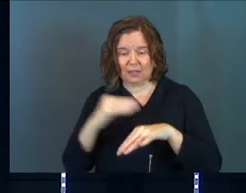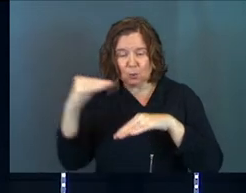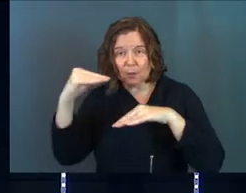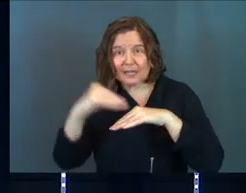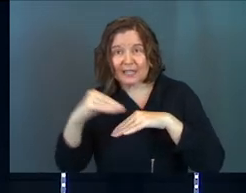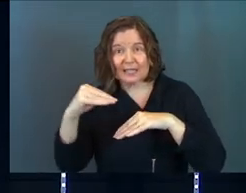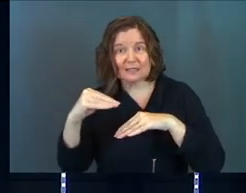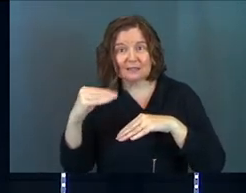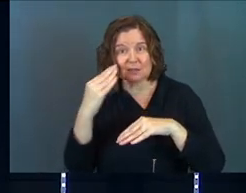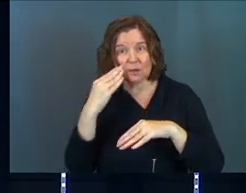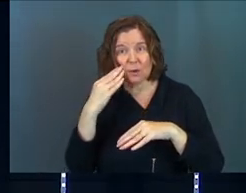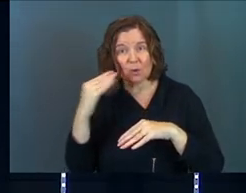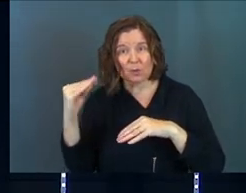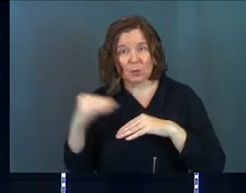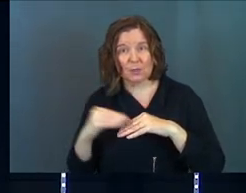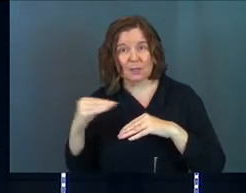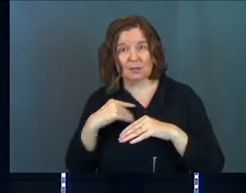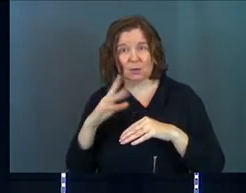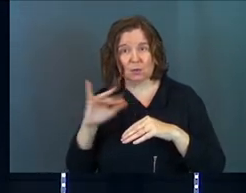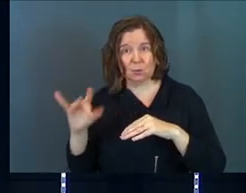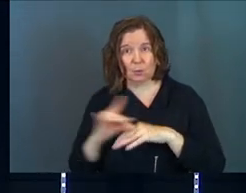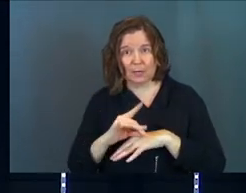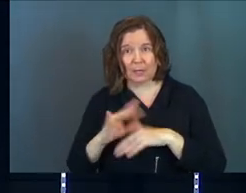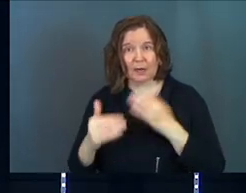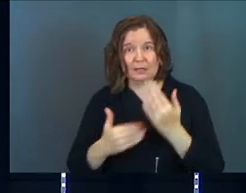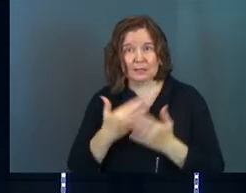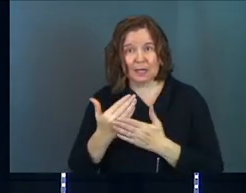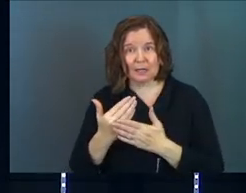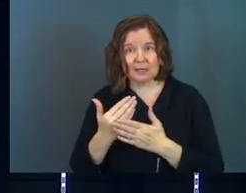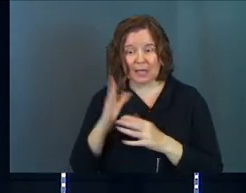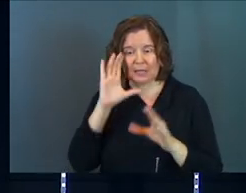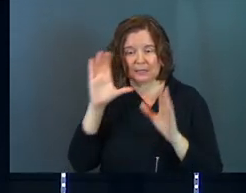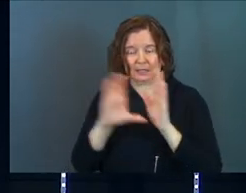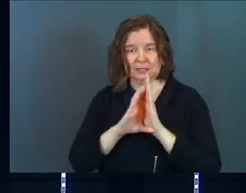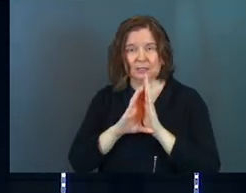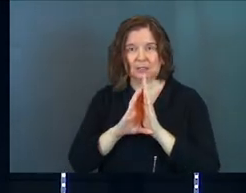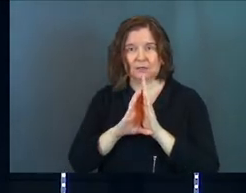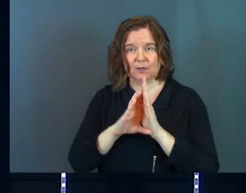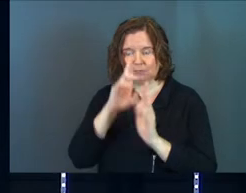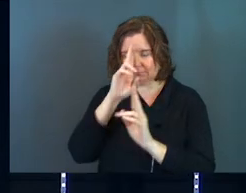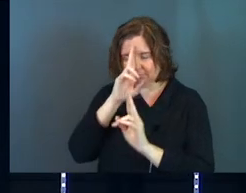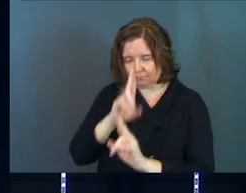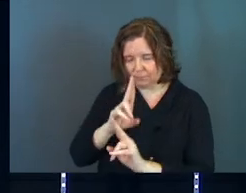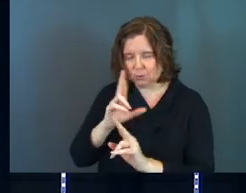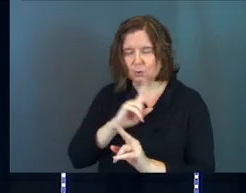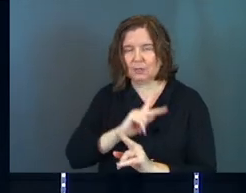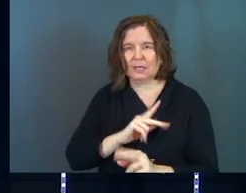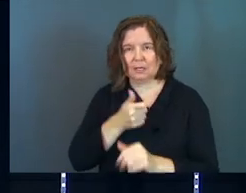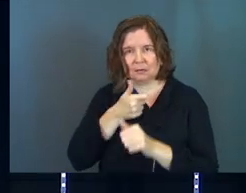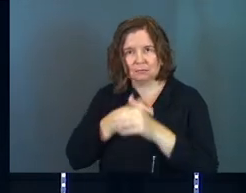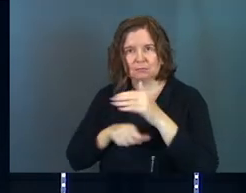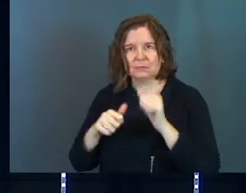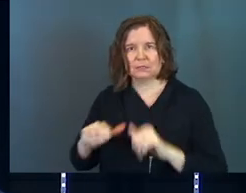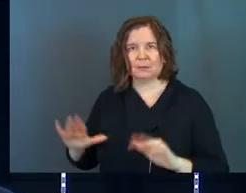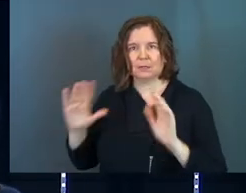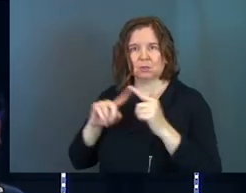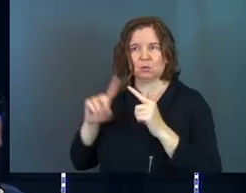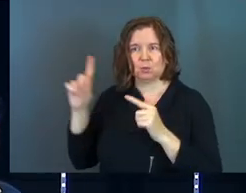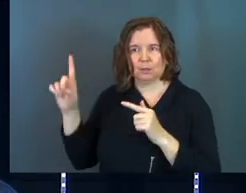would kiss the finger, you know, you'd kiss the ring on his hand as an image of homage to the king, submission to him.